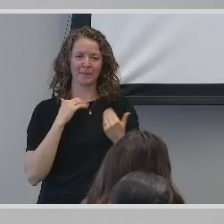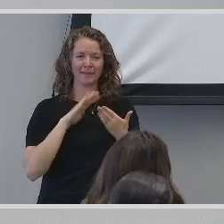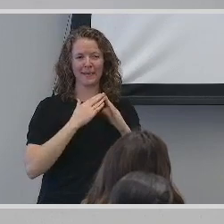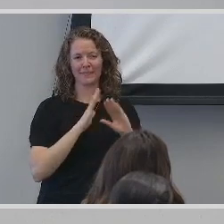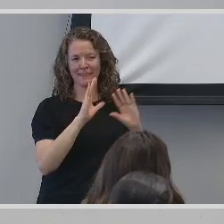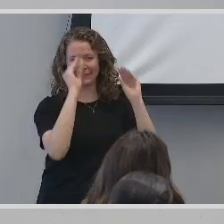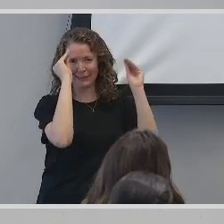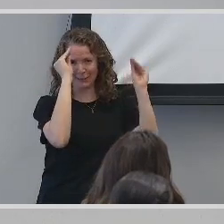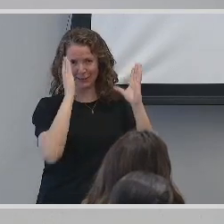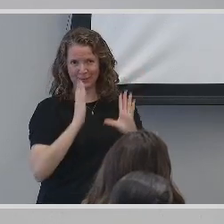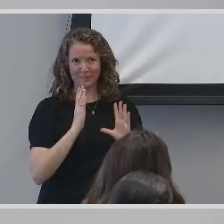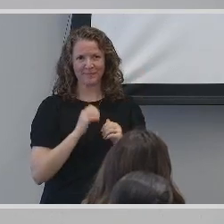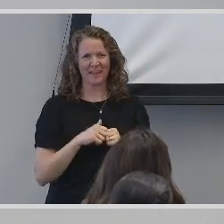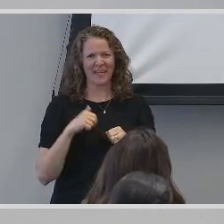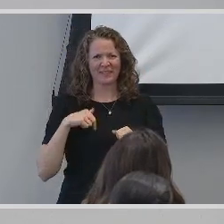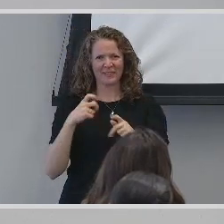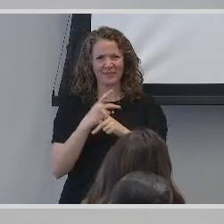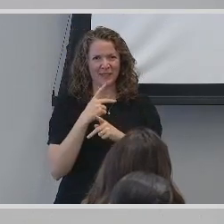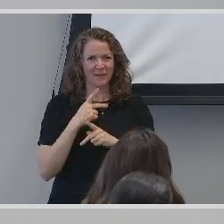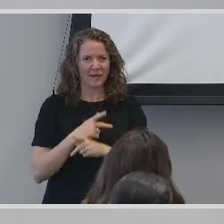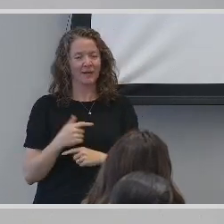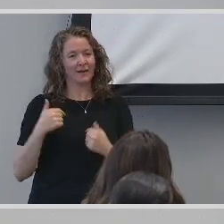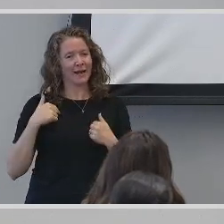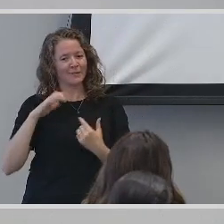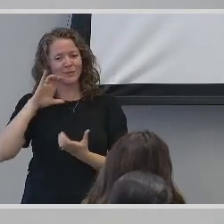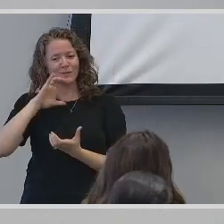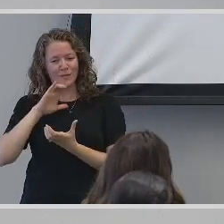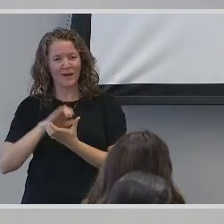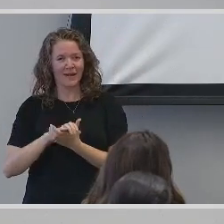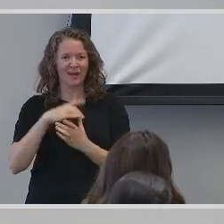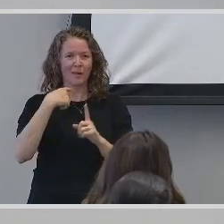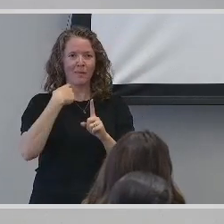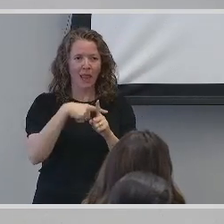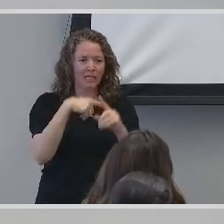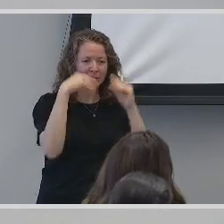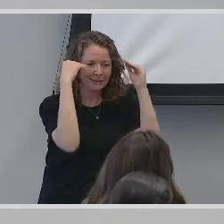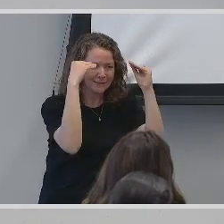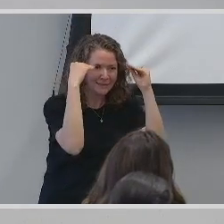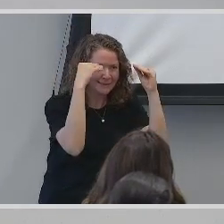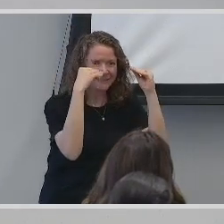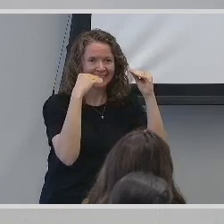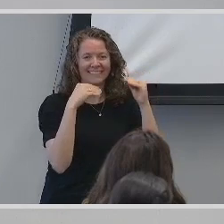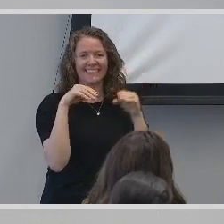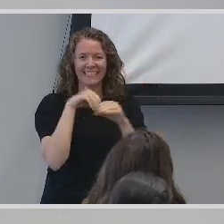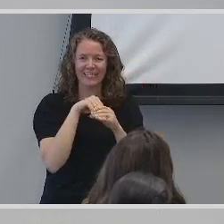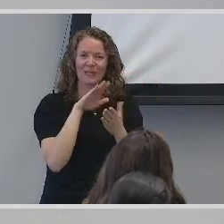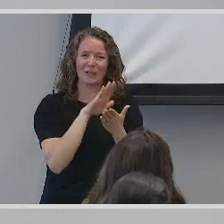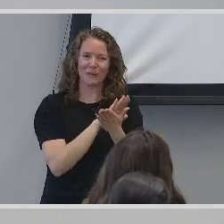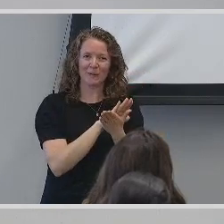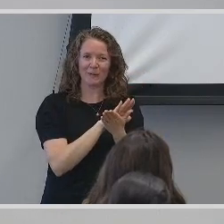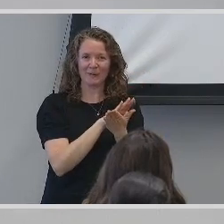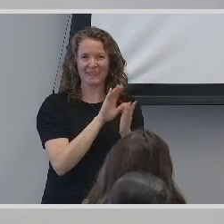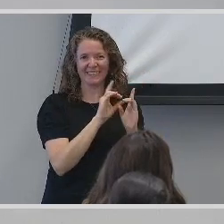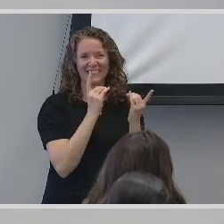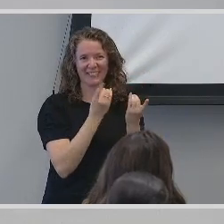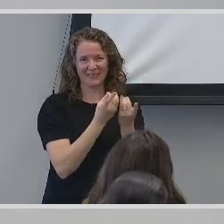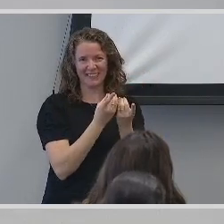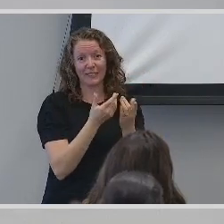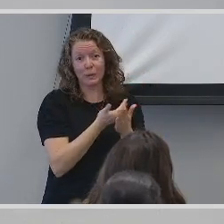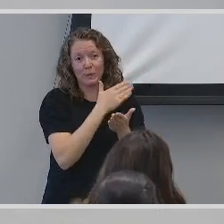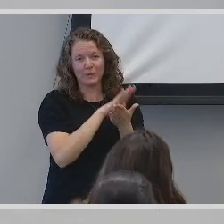I had to navigate my role not only as a wife, but a sign language instructor in the New School District, also in Cleveland.